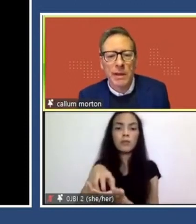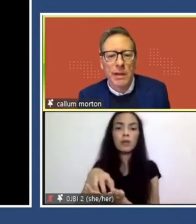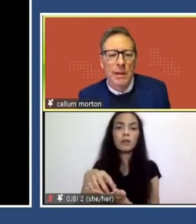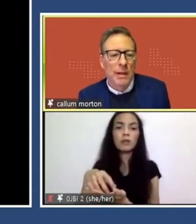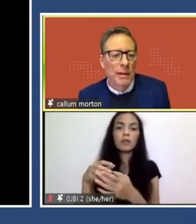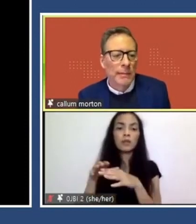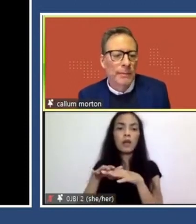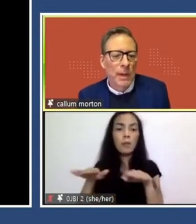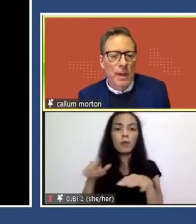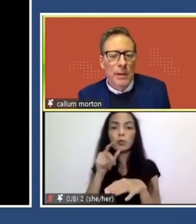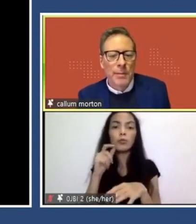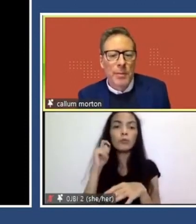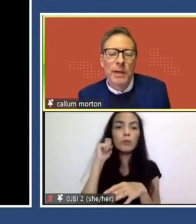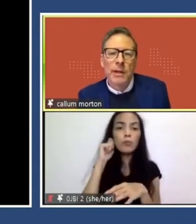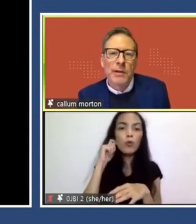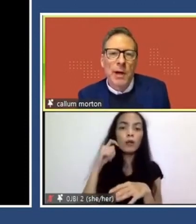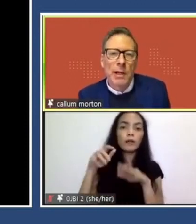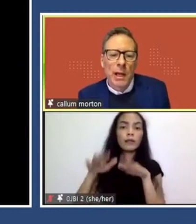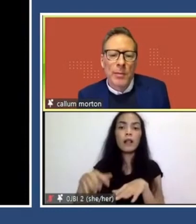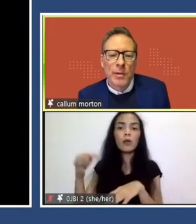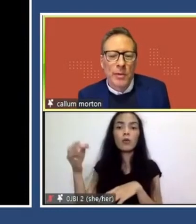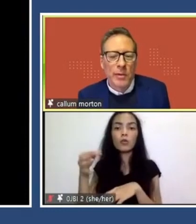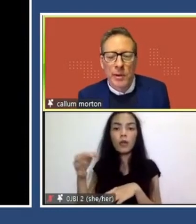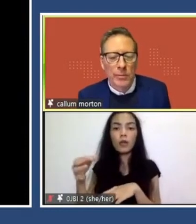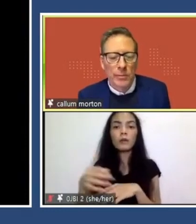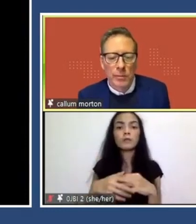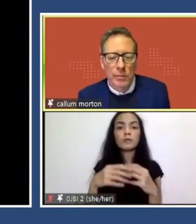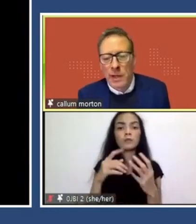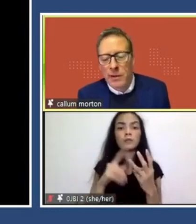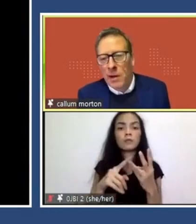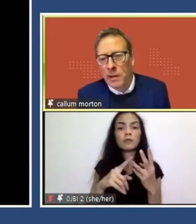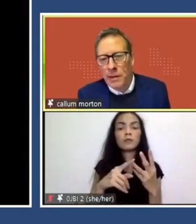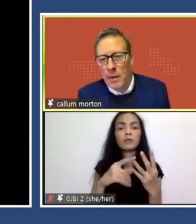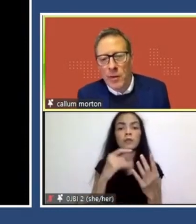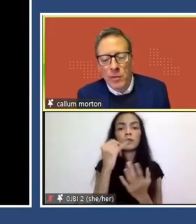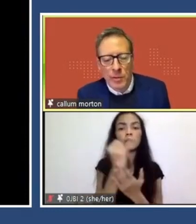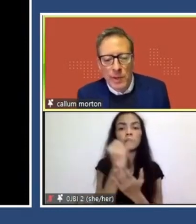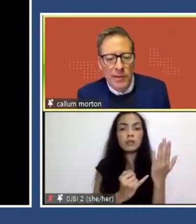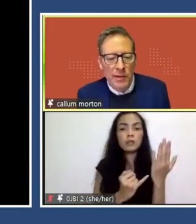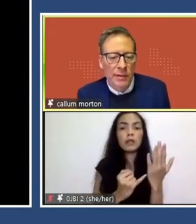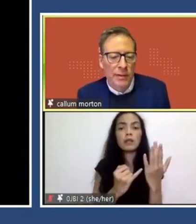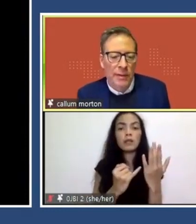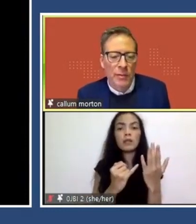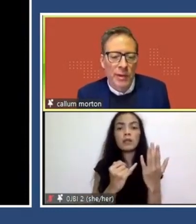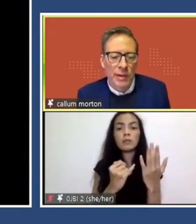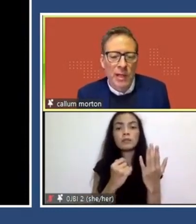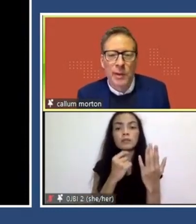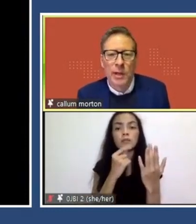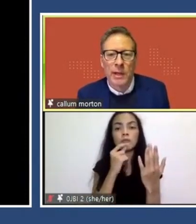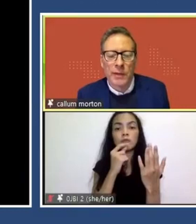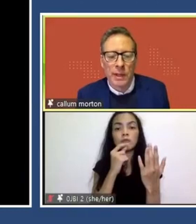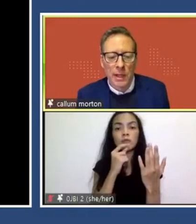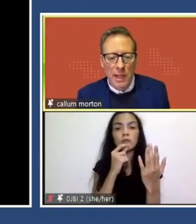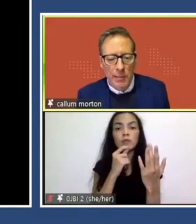women in the city. The mobility design lab, which looks at, they designed a Volgrin bus and the more